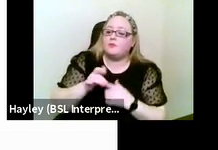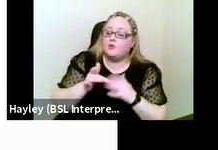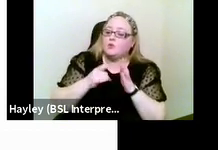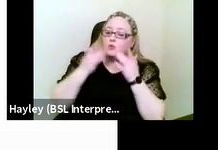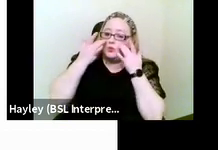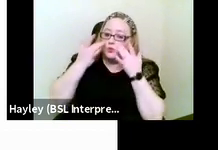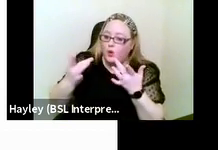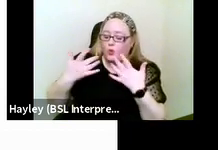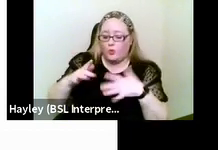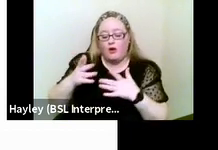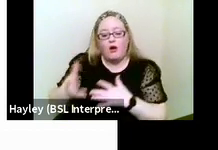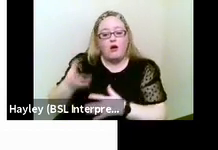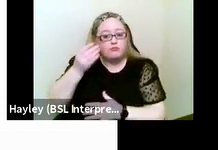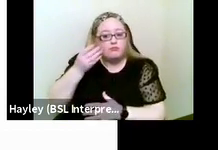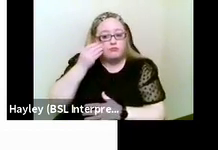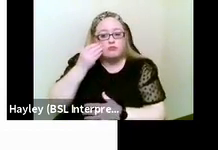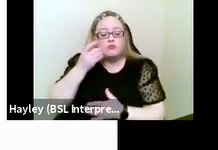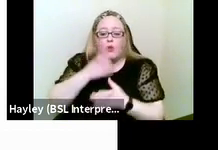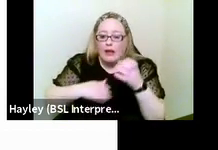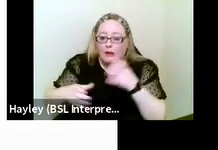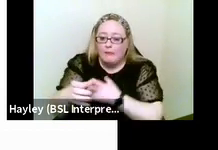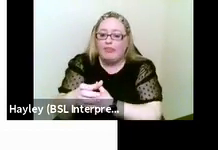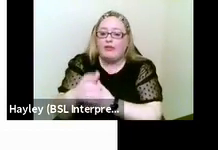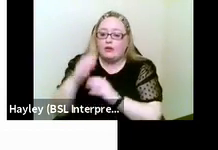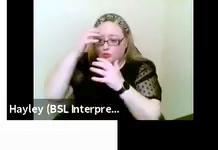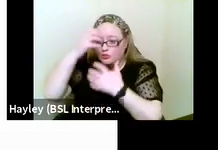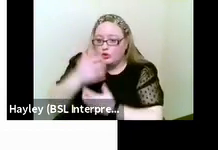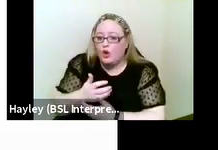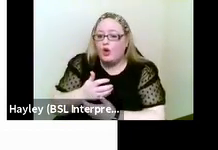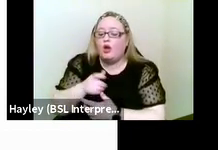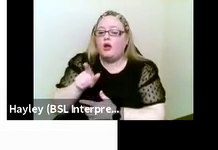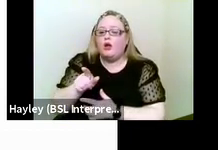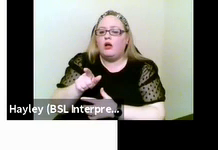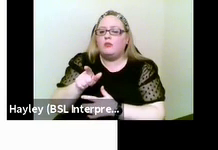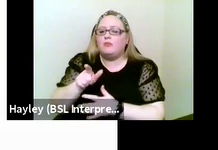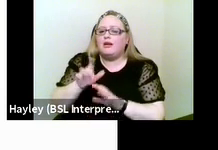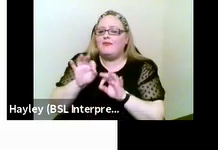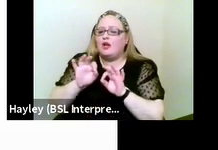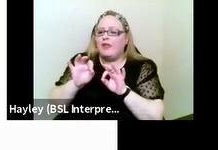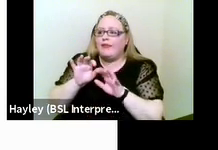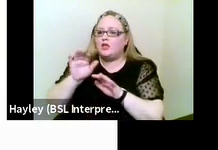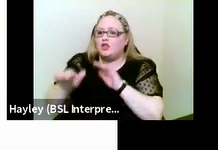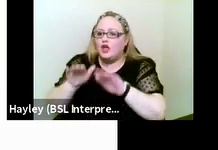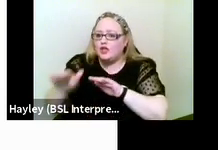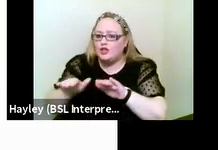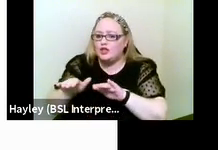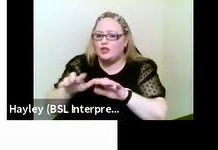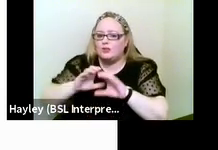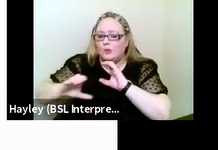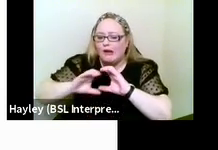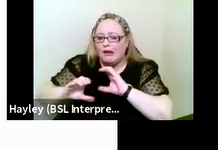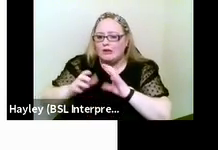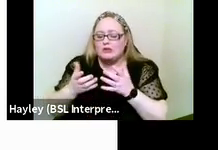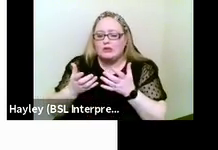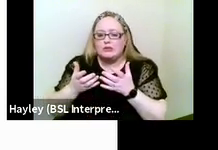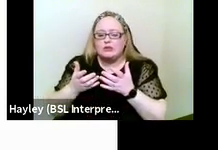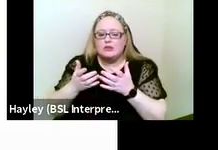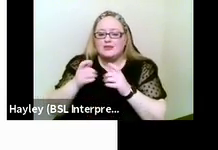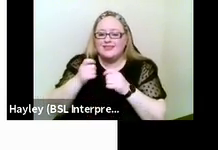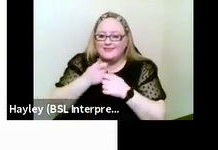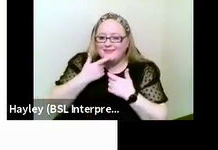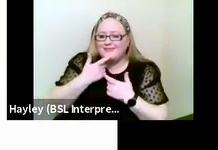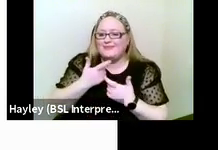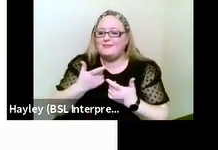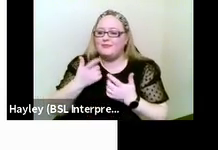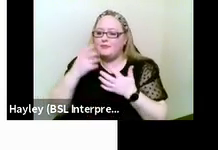But how effective is non-touch based communication, the smile, the look of concern to